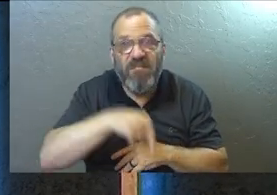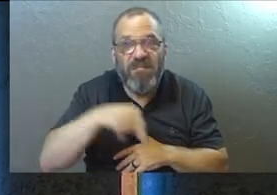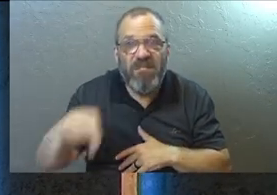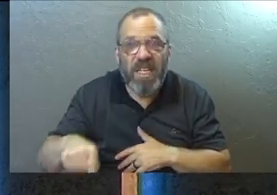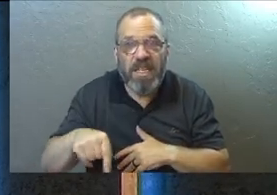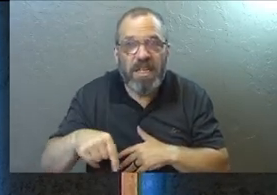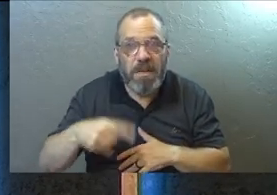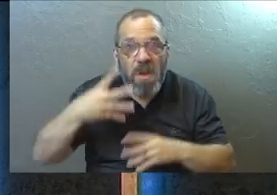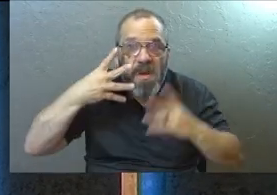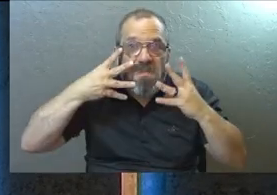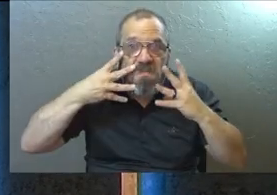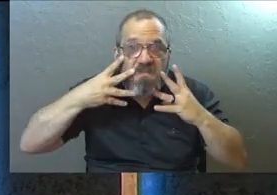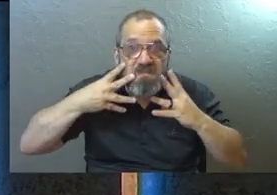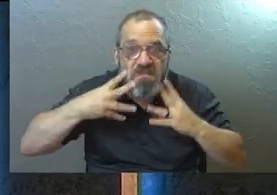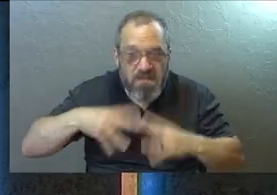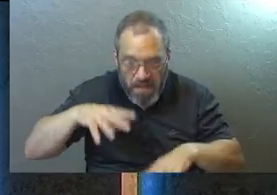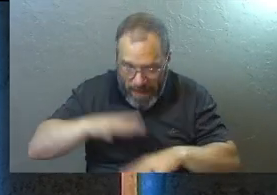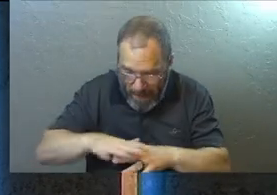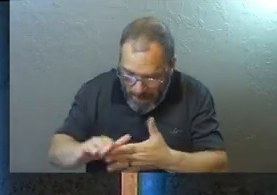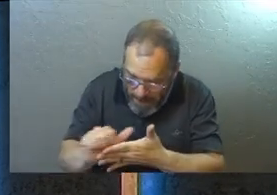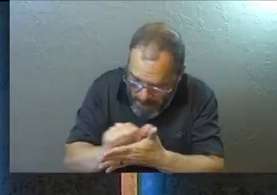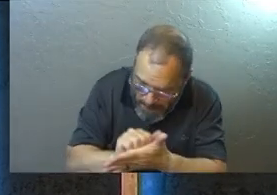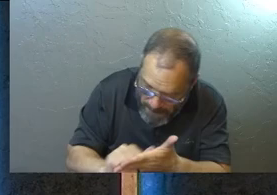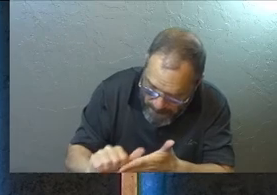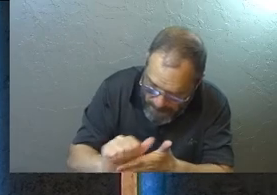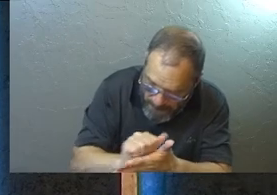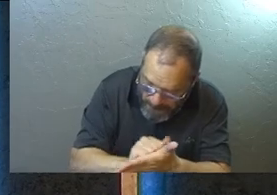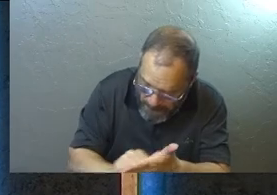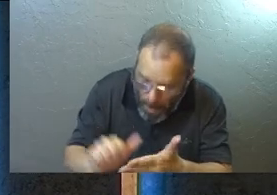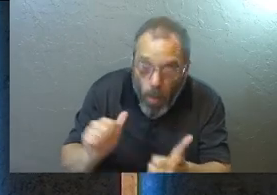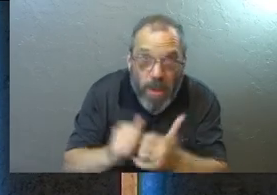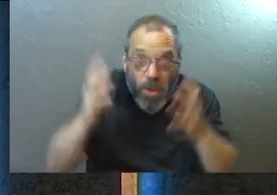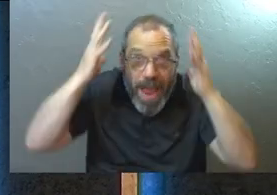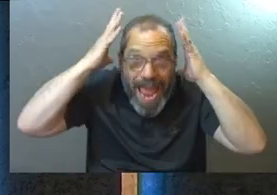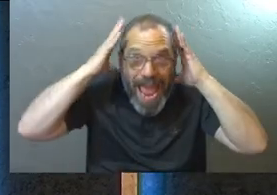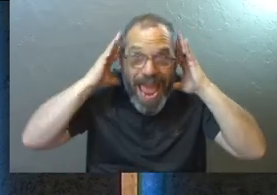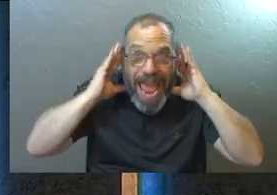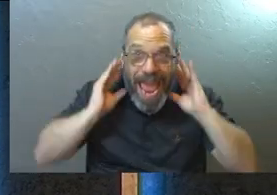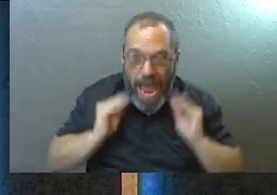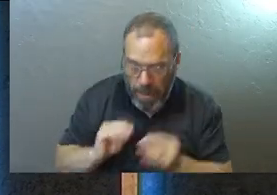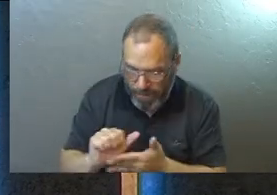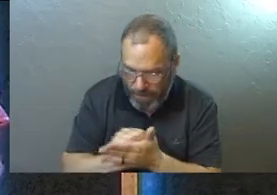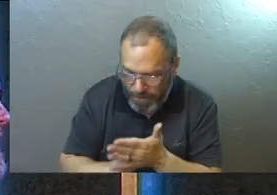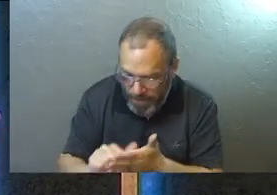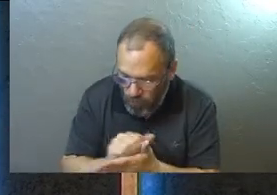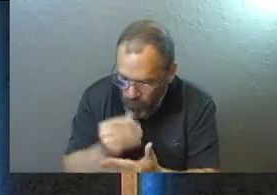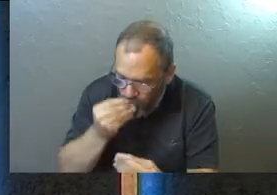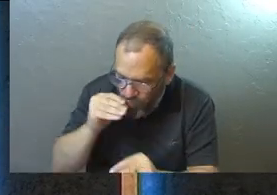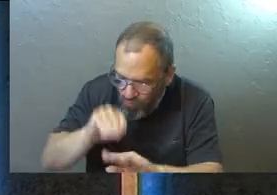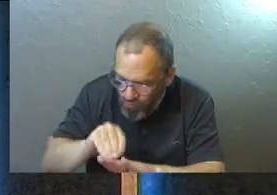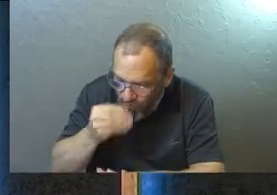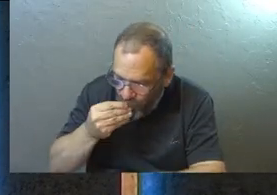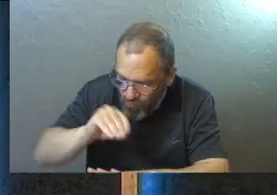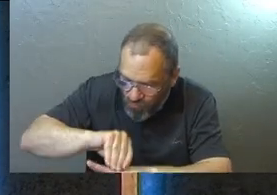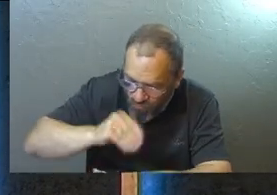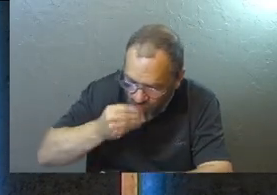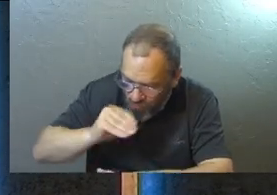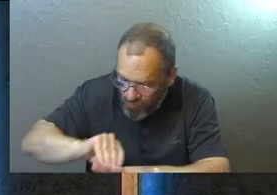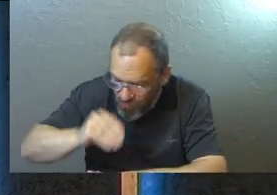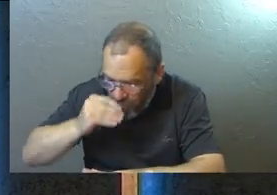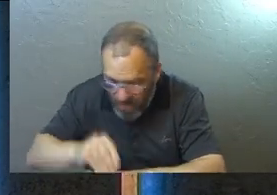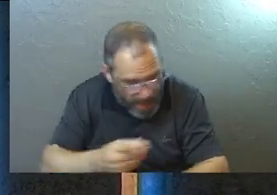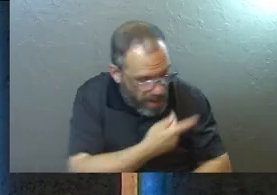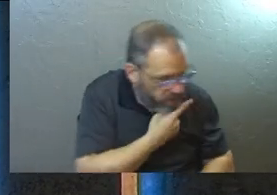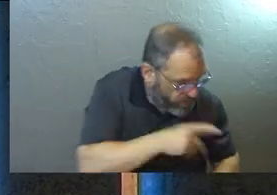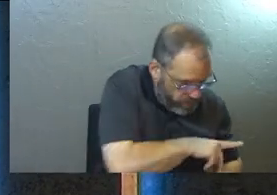And her tears fell on his feet and she wiped them off with her hair. And then she kept kissing Jesus' feet and